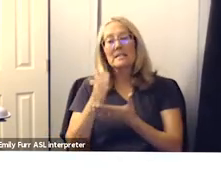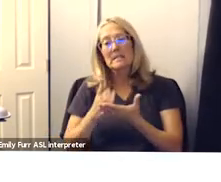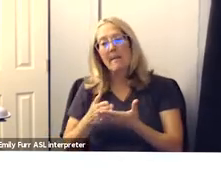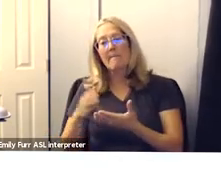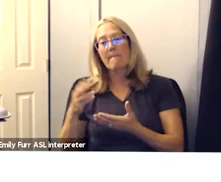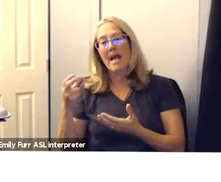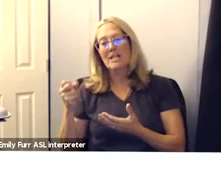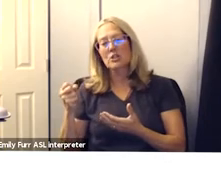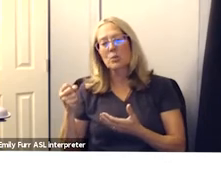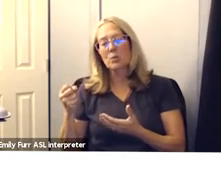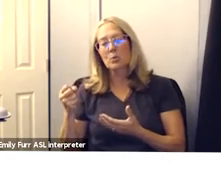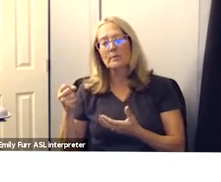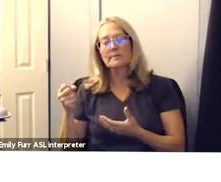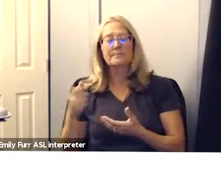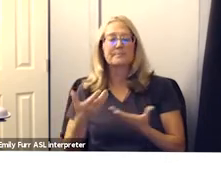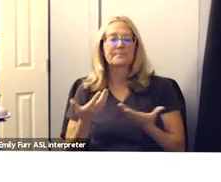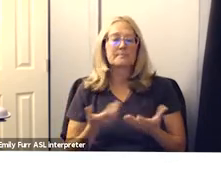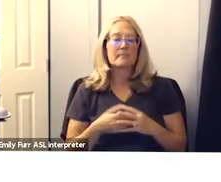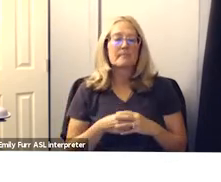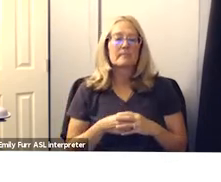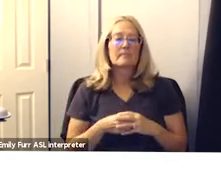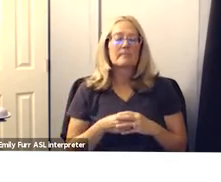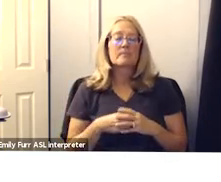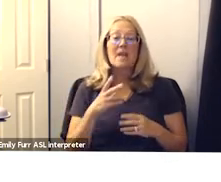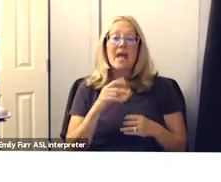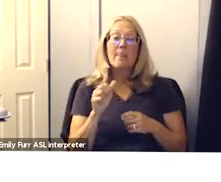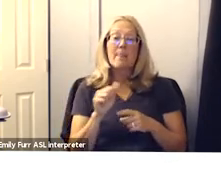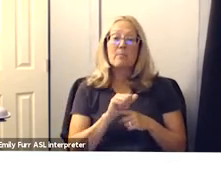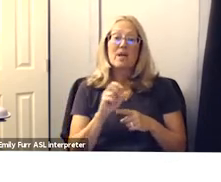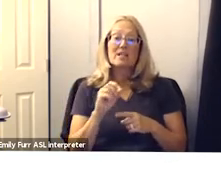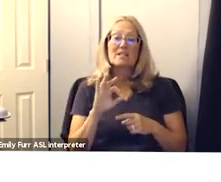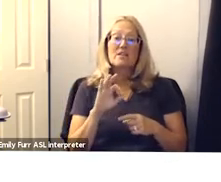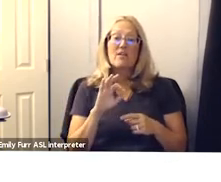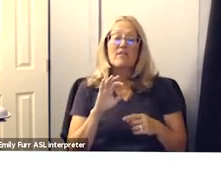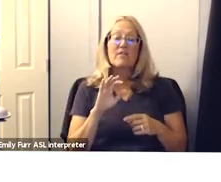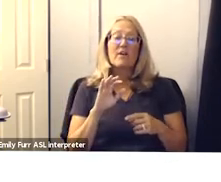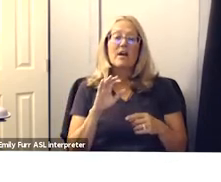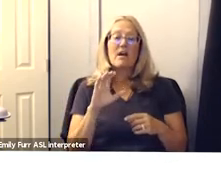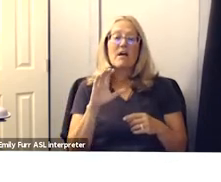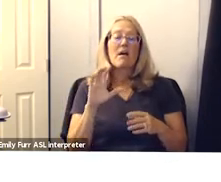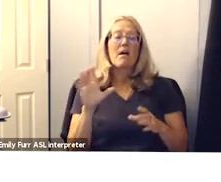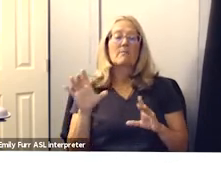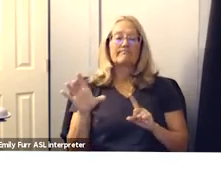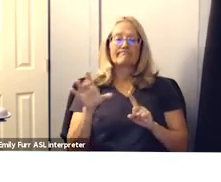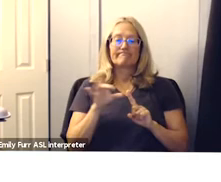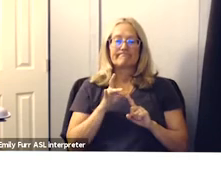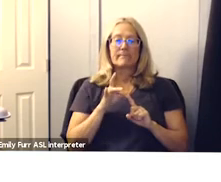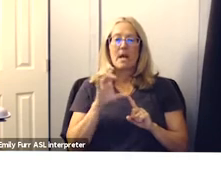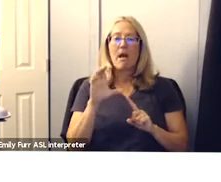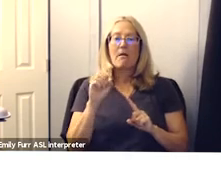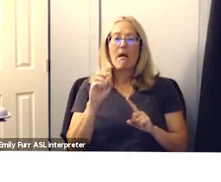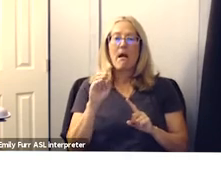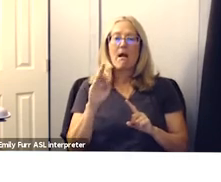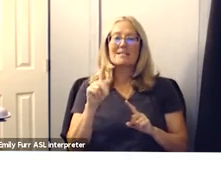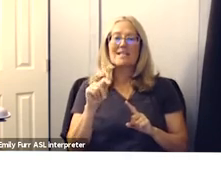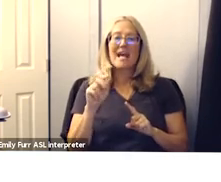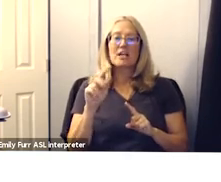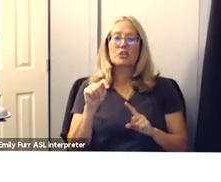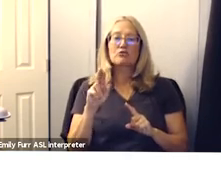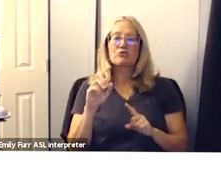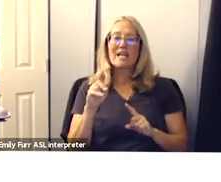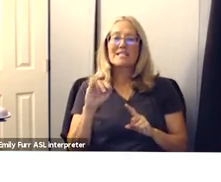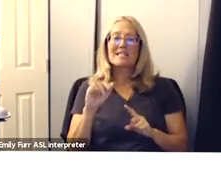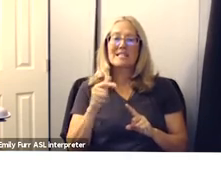and finally uh the practice of contact tracing which allows us to quarantine those students and